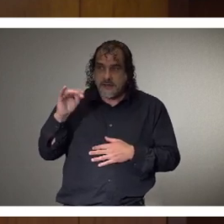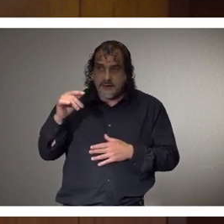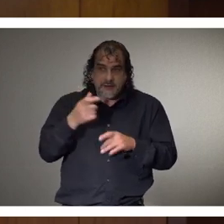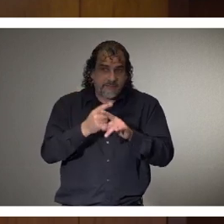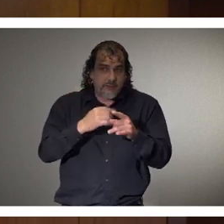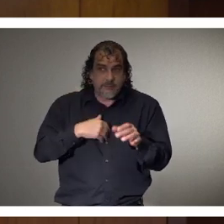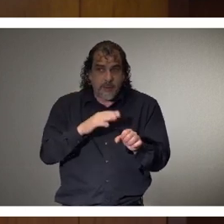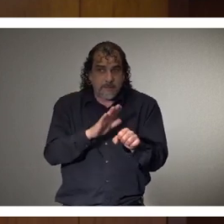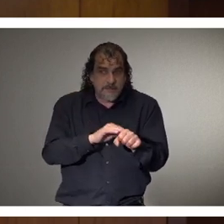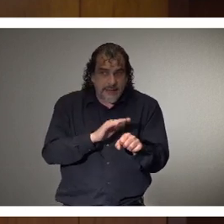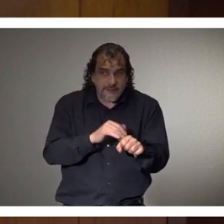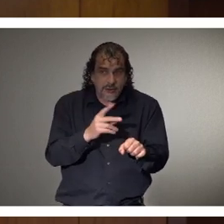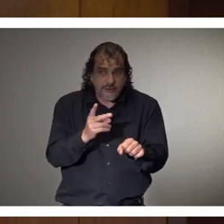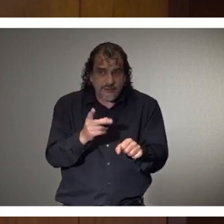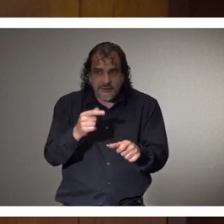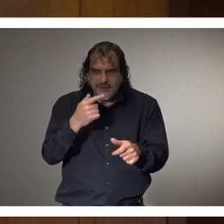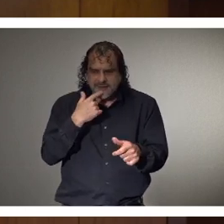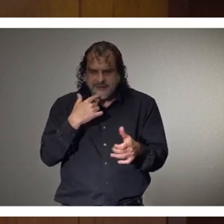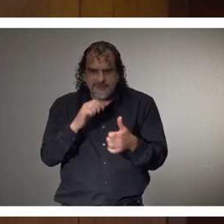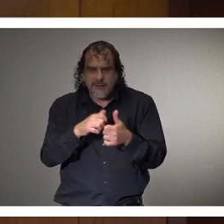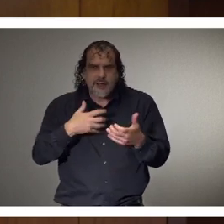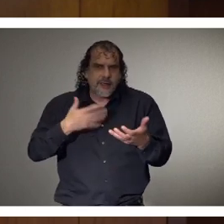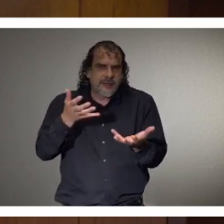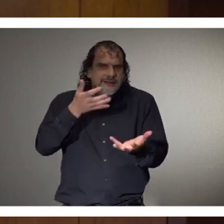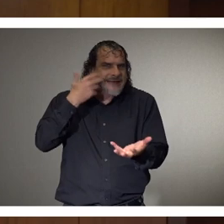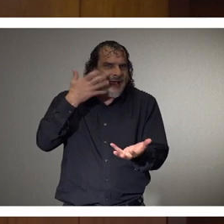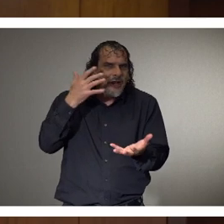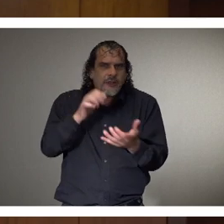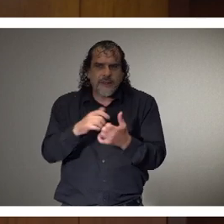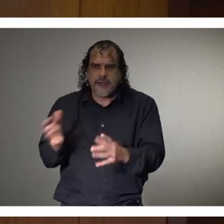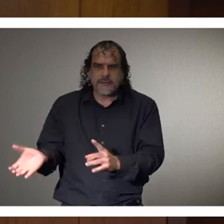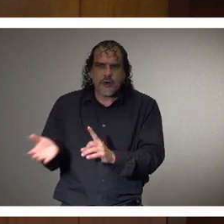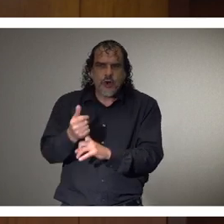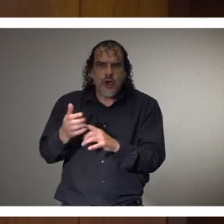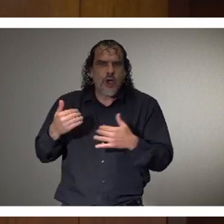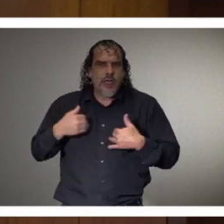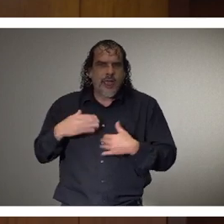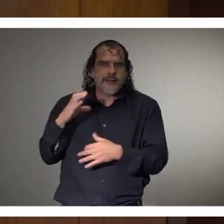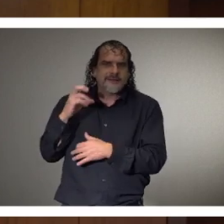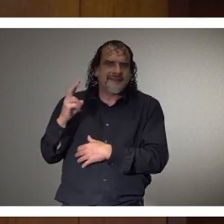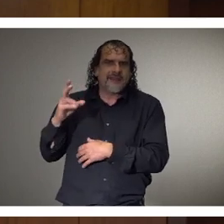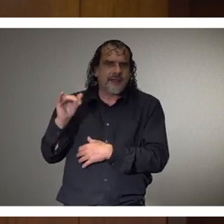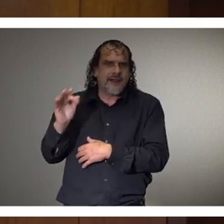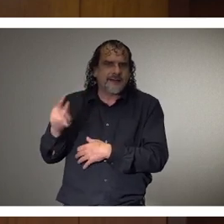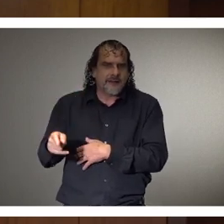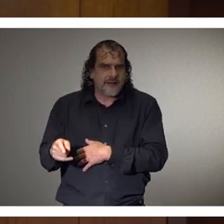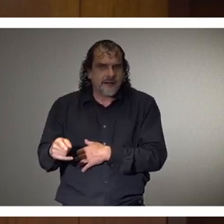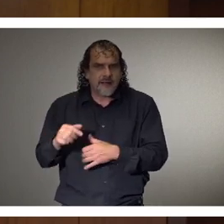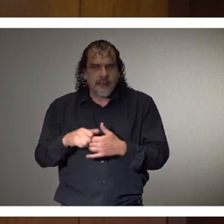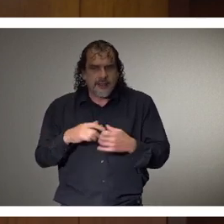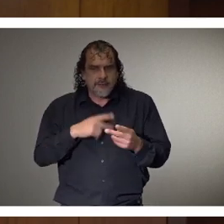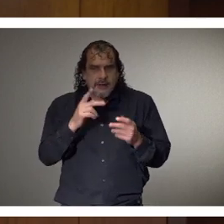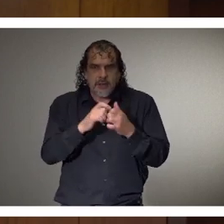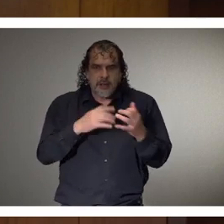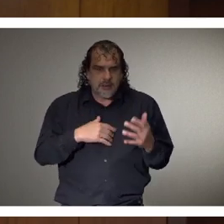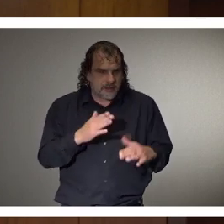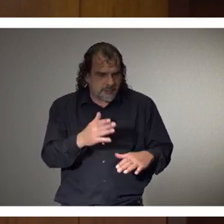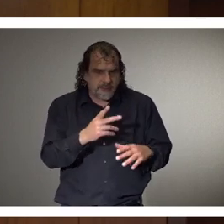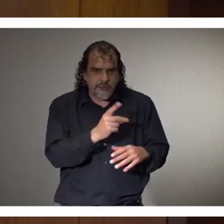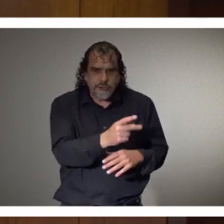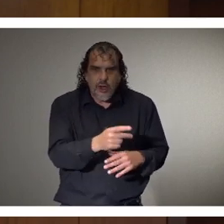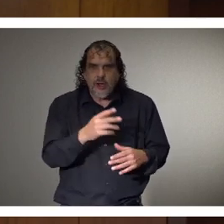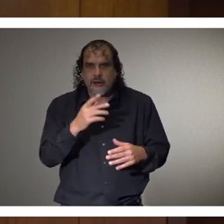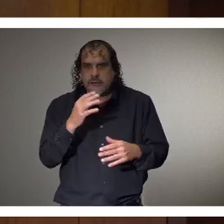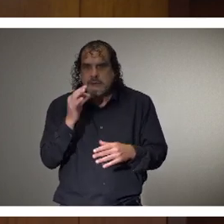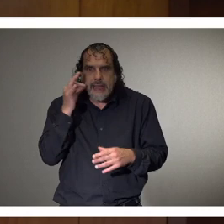There was a story about some tigers that caught COVID-19. And so some people I've seen on social media saying or worry that people have the perception